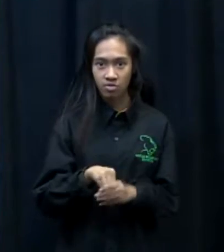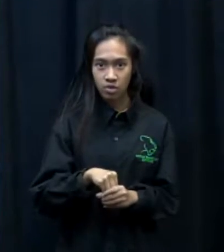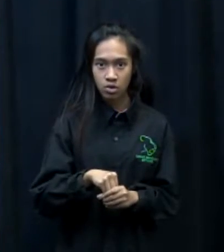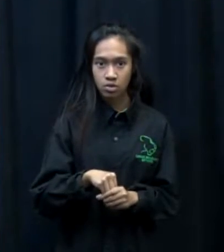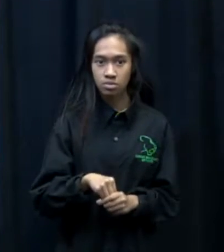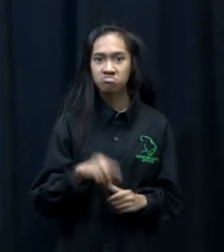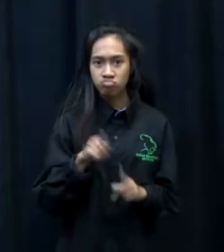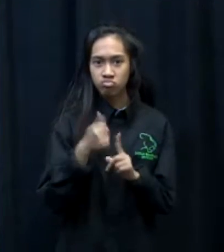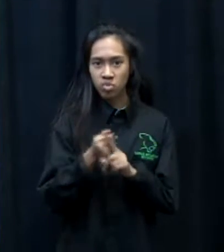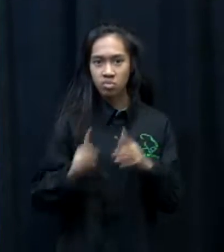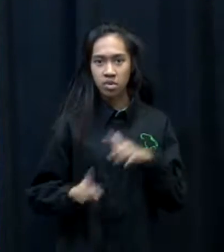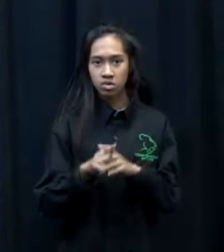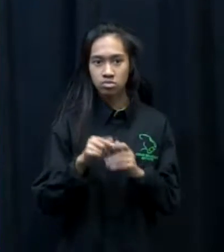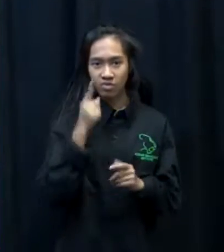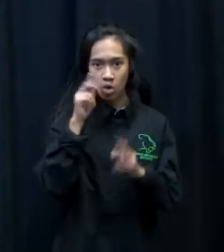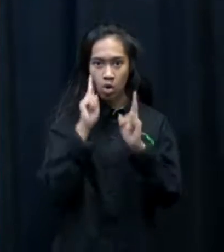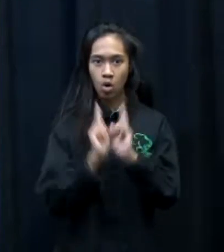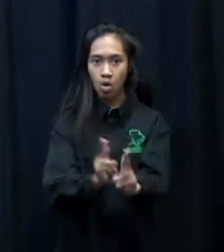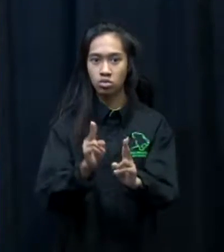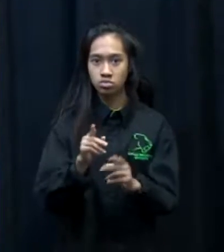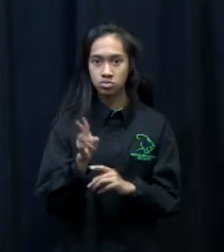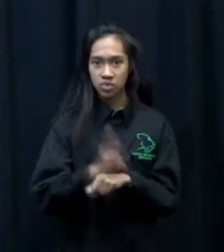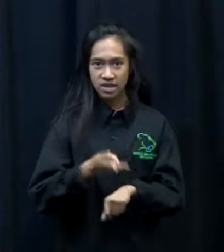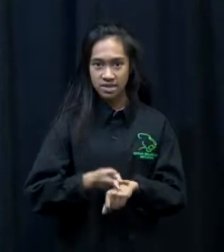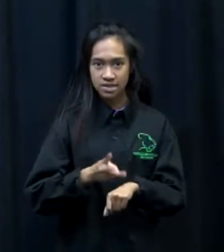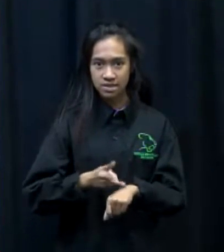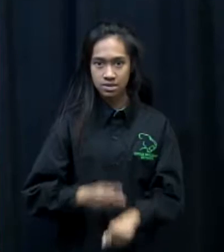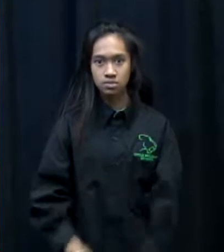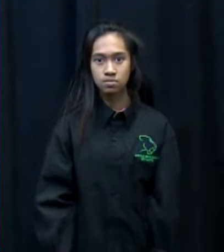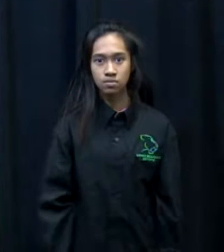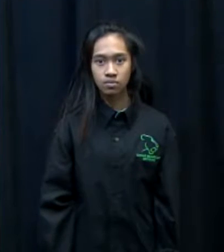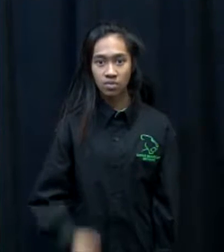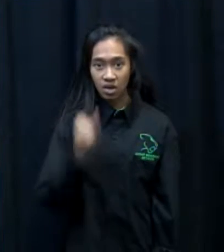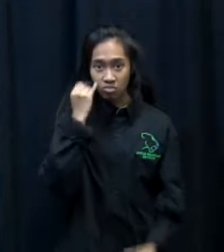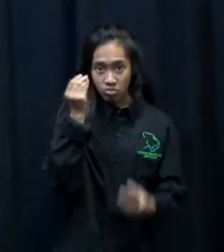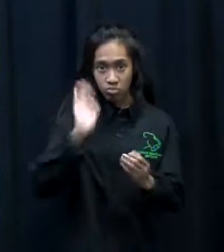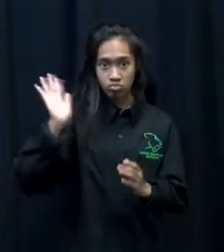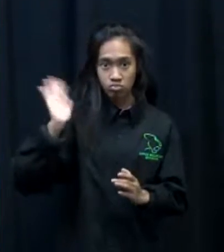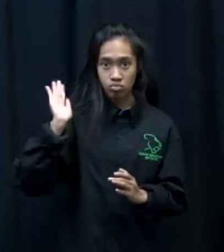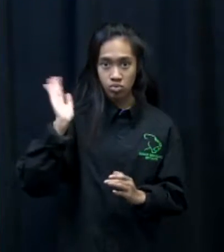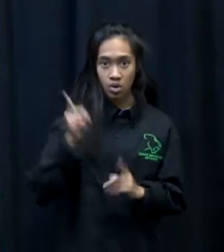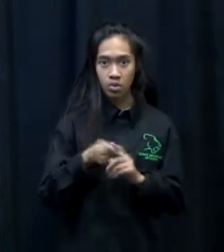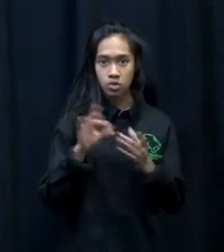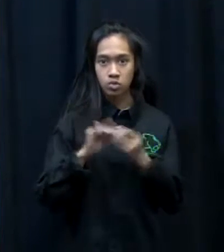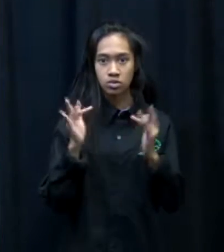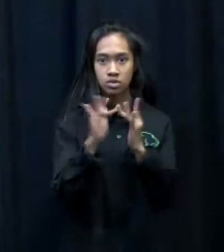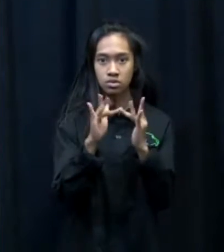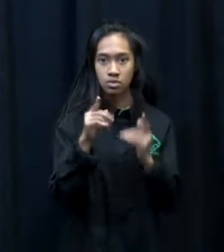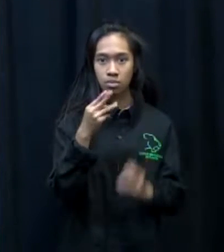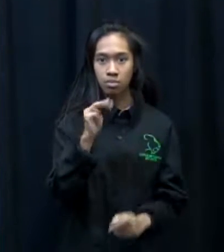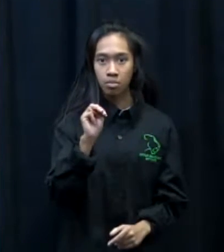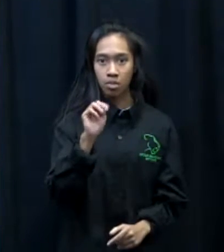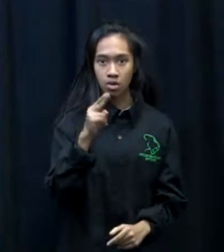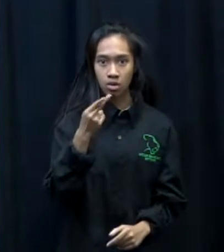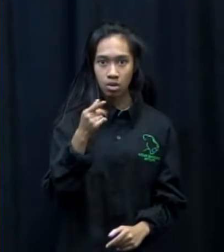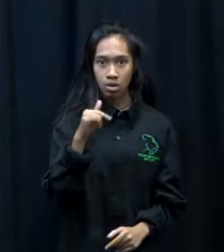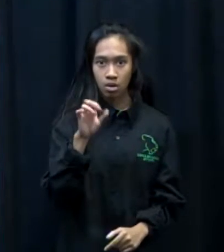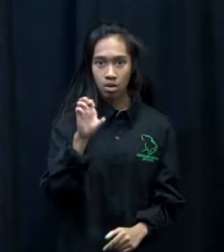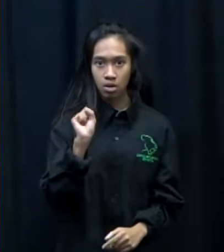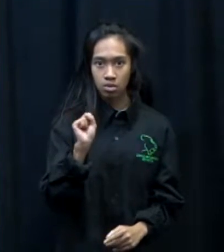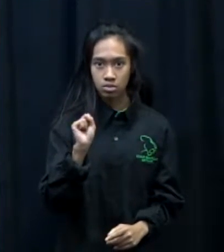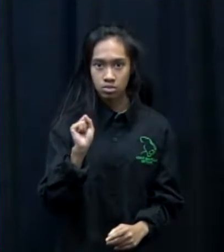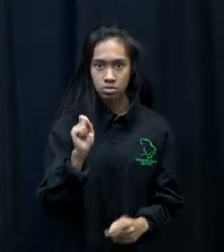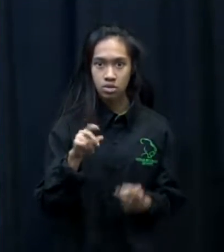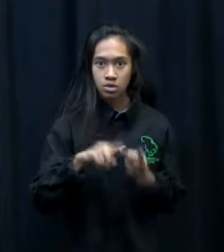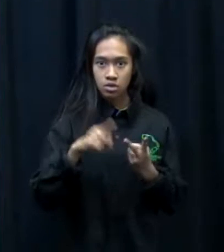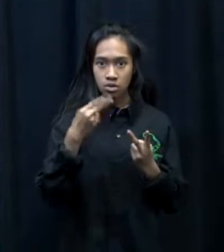presence in honor for Mr. Wellman is good enough. If you would like to share a story about Mr. Wellman, please see Mrs. Hiller or Mrs. Hutchings.